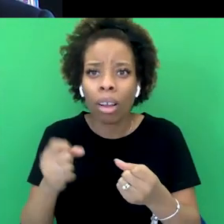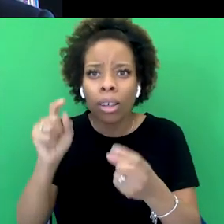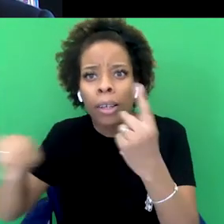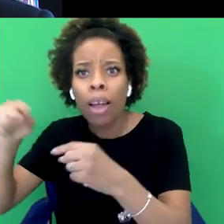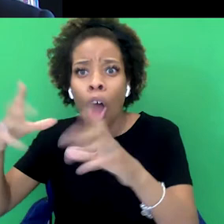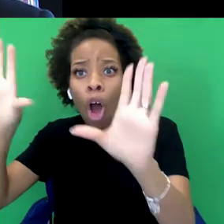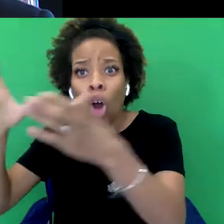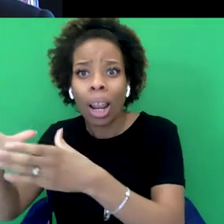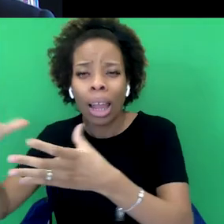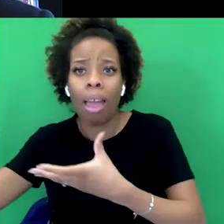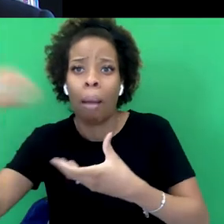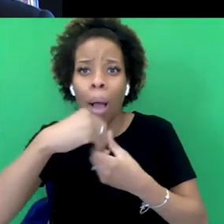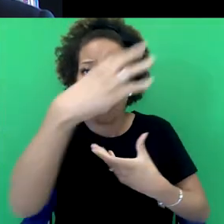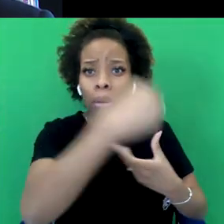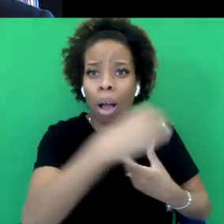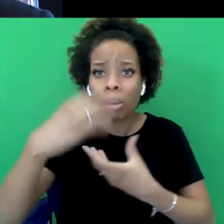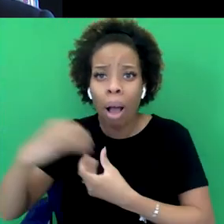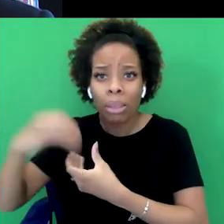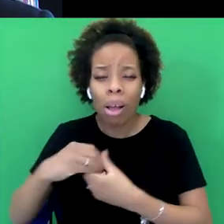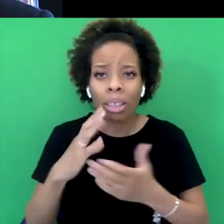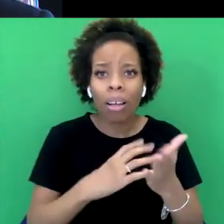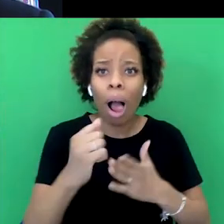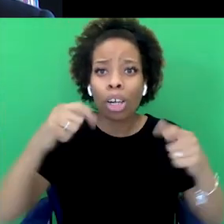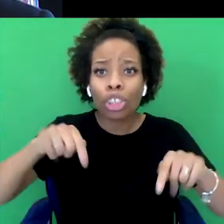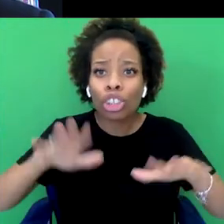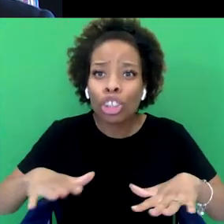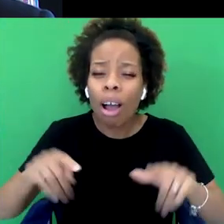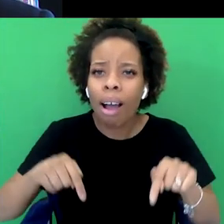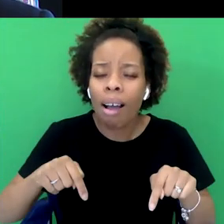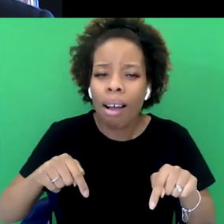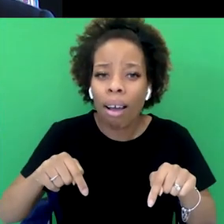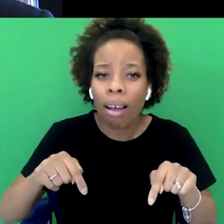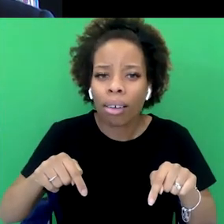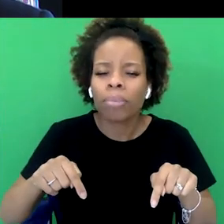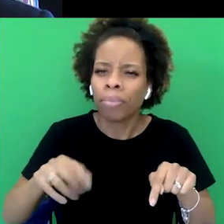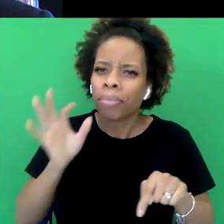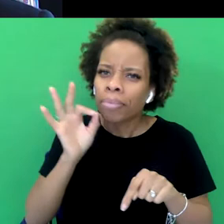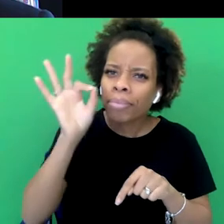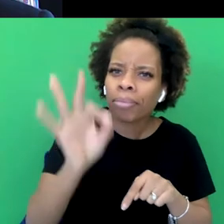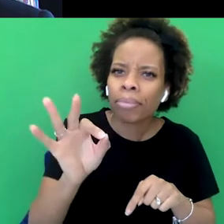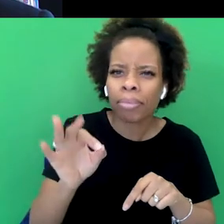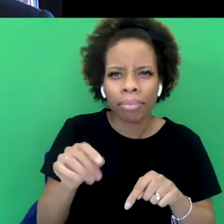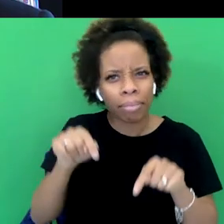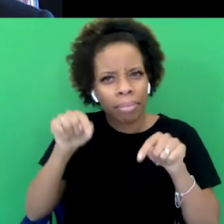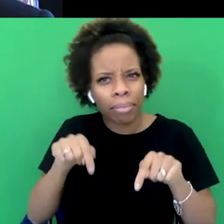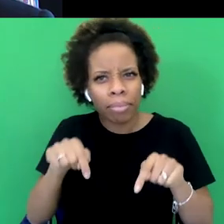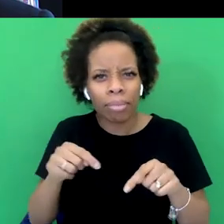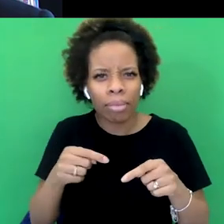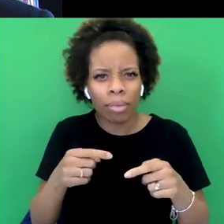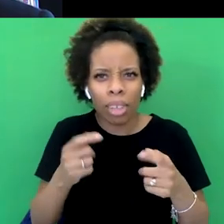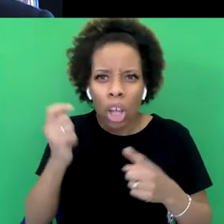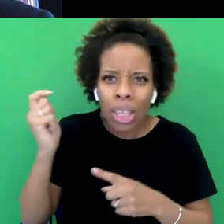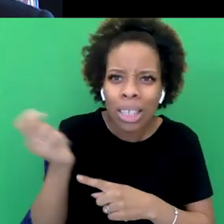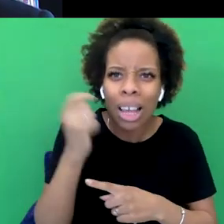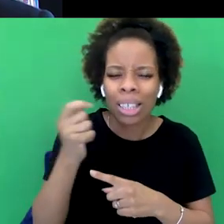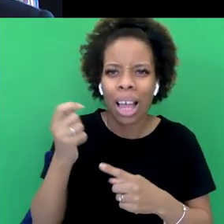part of the UK and their culture and their diet. So how much do you think Britain's kind of relative success and integration of its ex